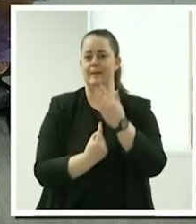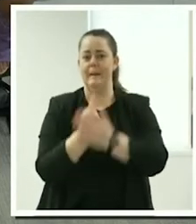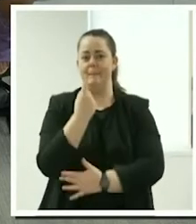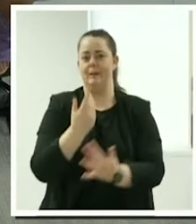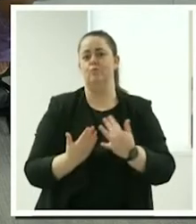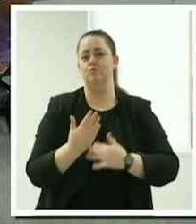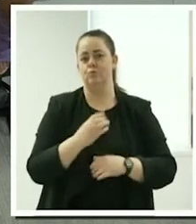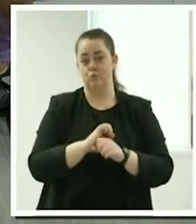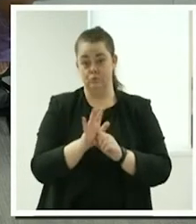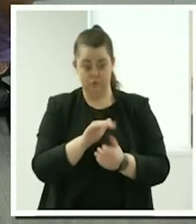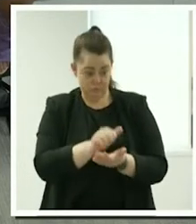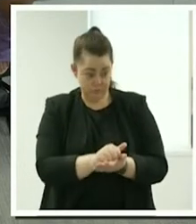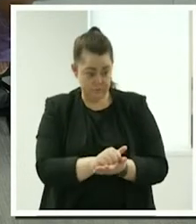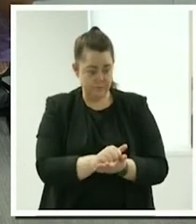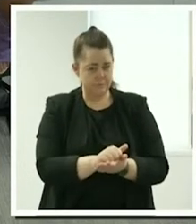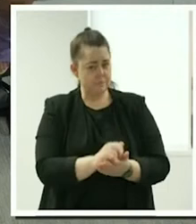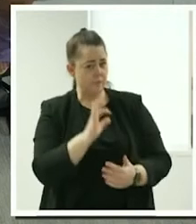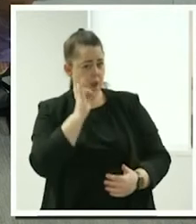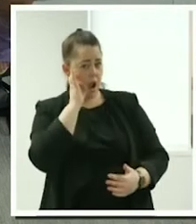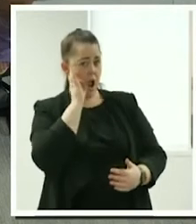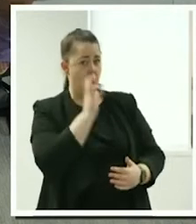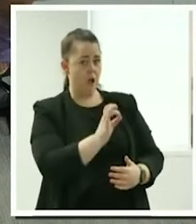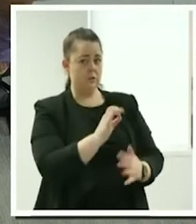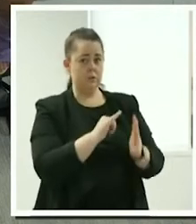Suzanne, do you, have you used the hub?